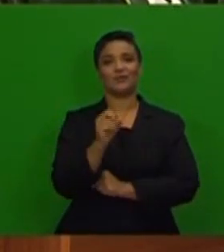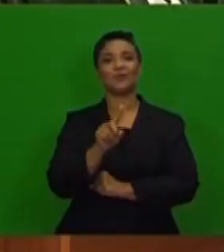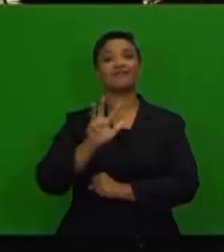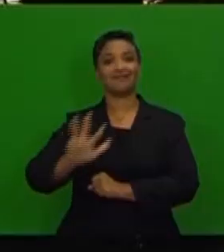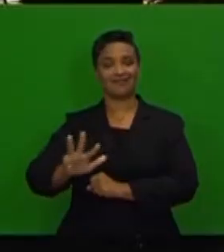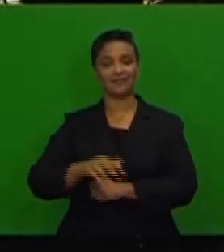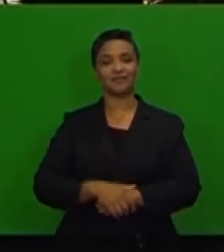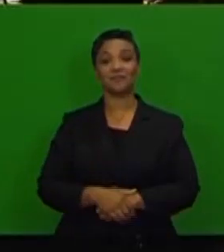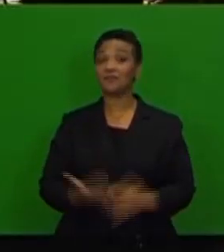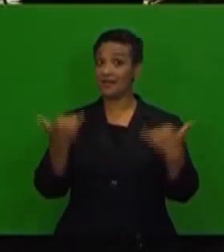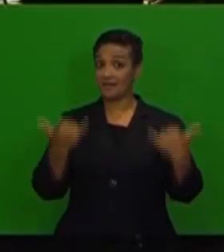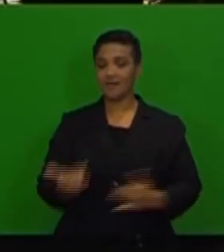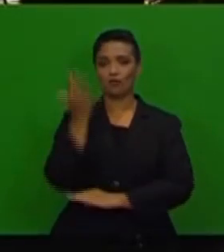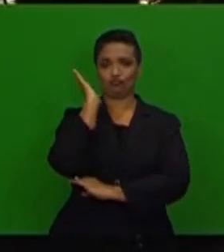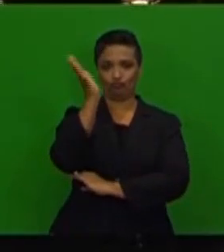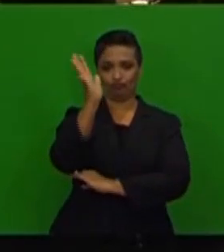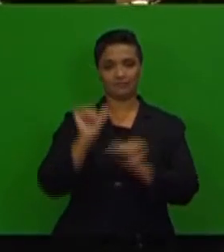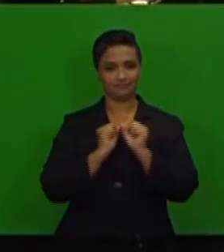Let's get on to the business.